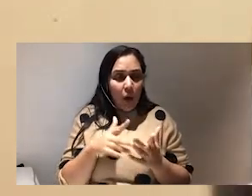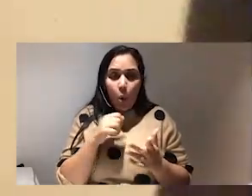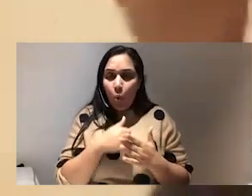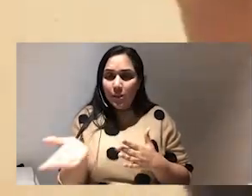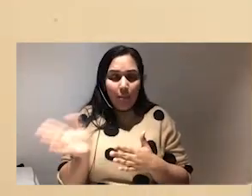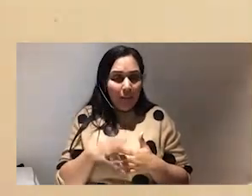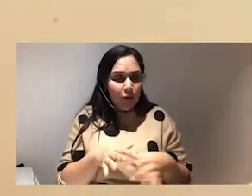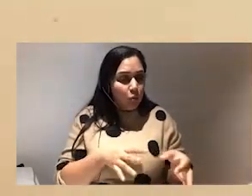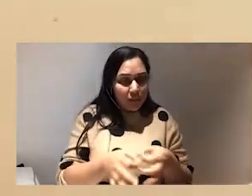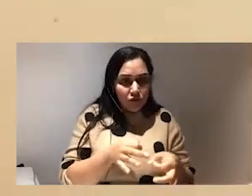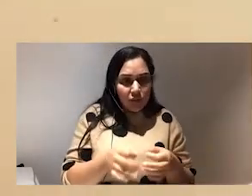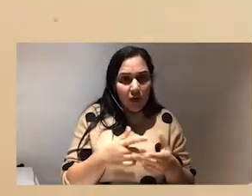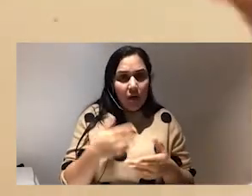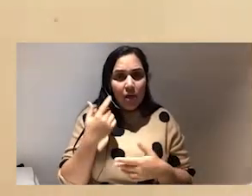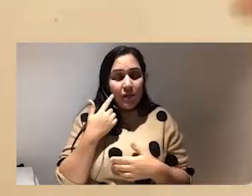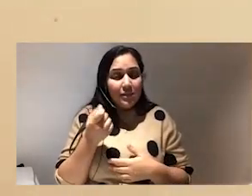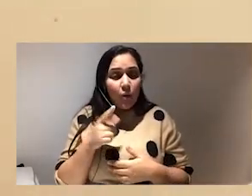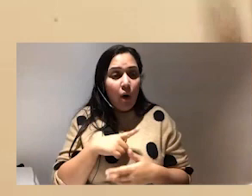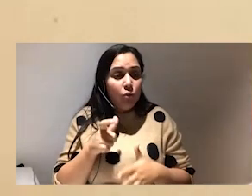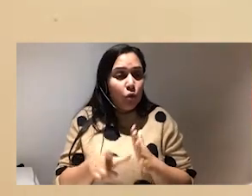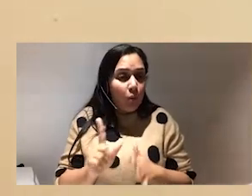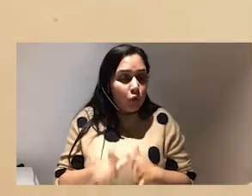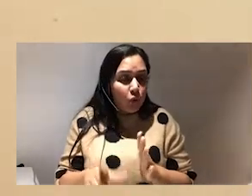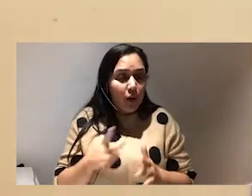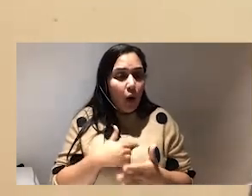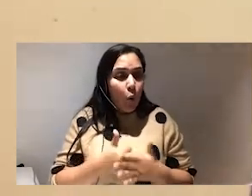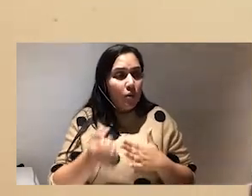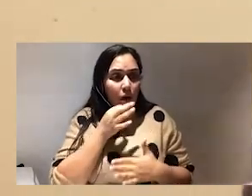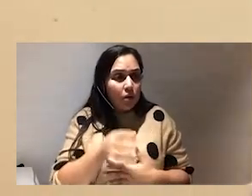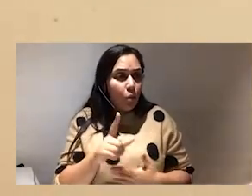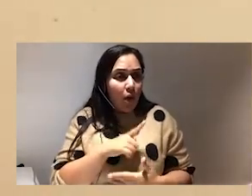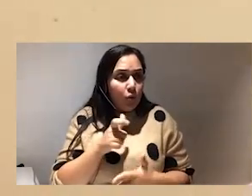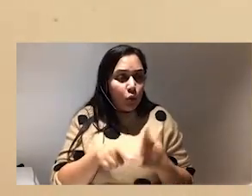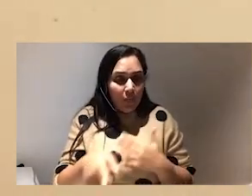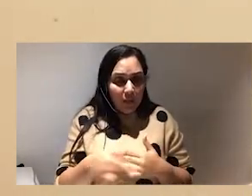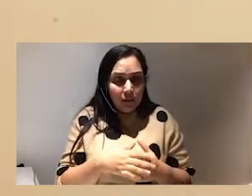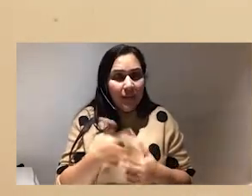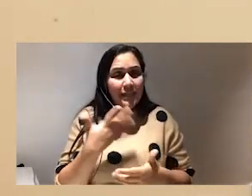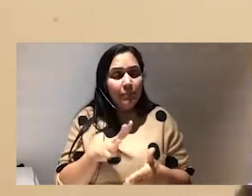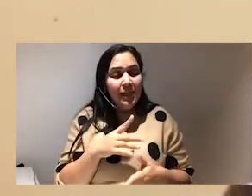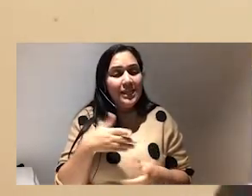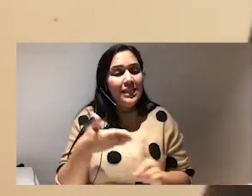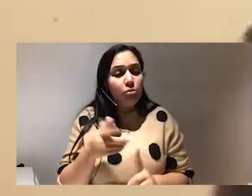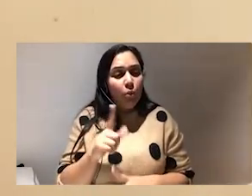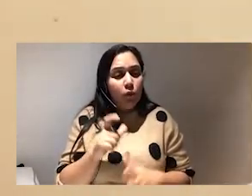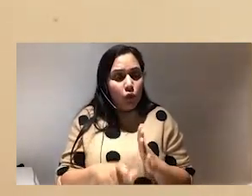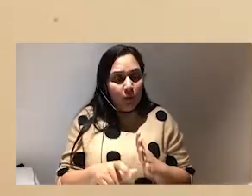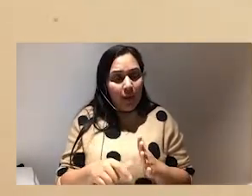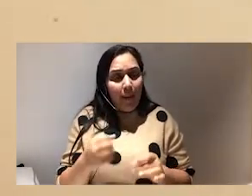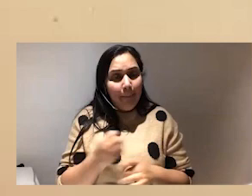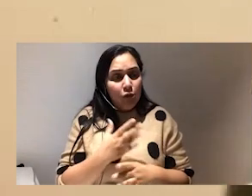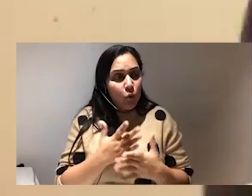the strategy like I just don't get why we're doing what we're doing like I always ask that why are doing that like let's be intentional about what we're doing and then making sure that we're